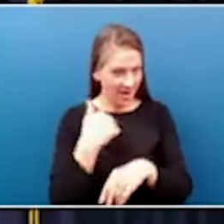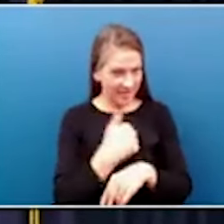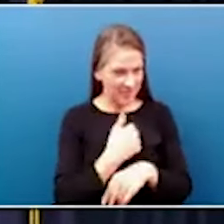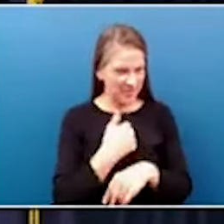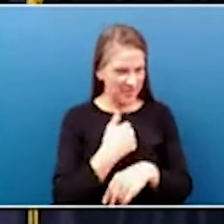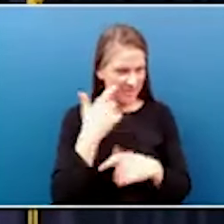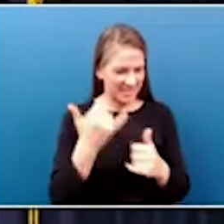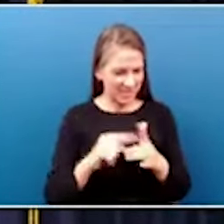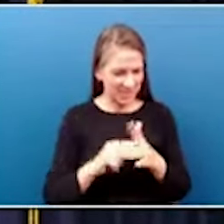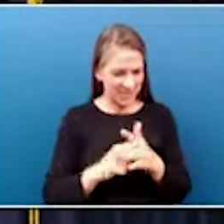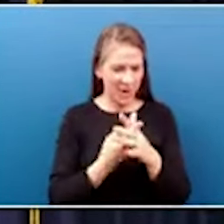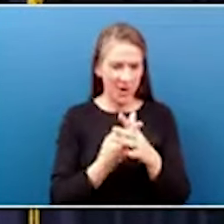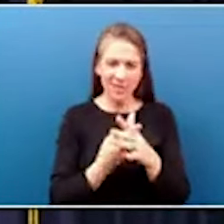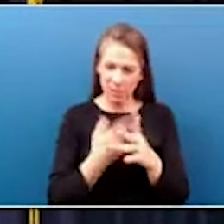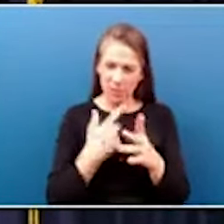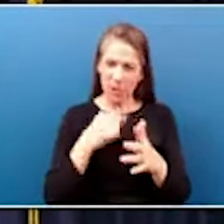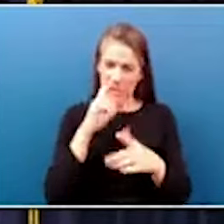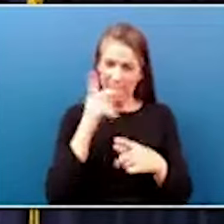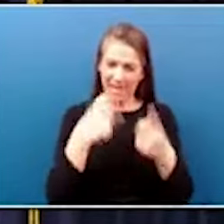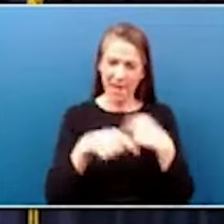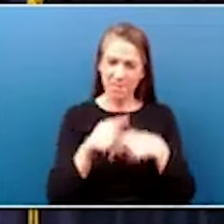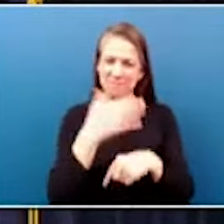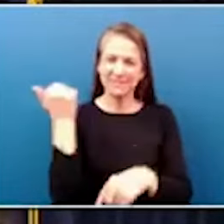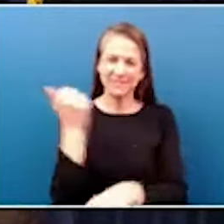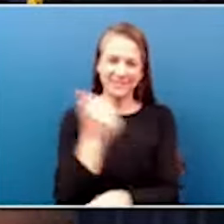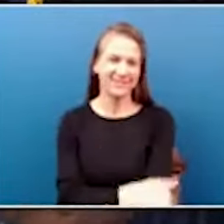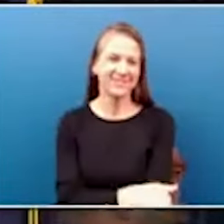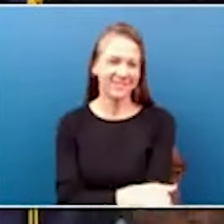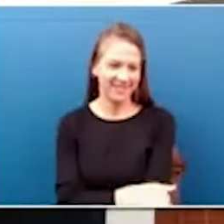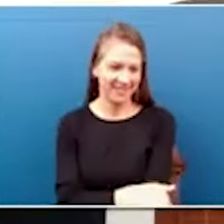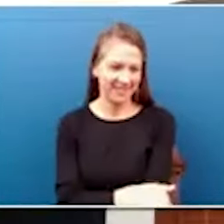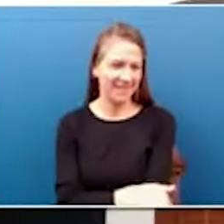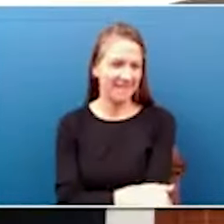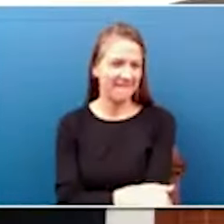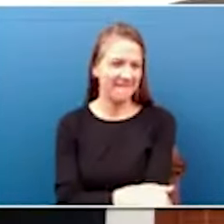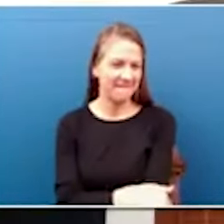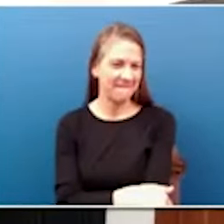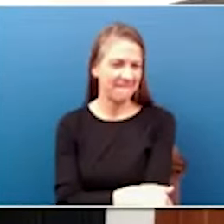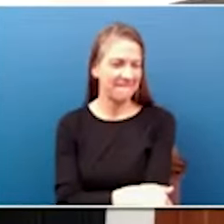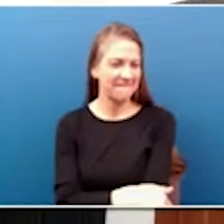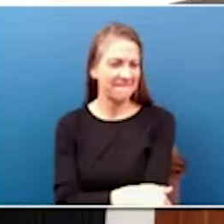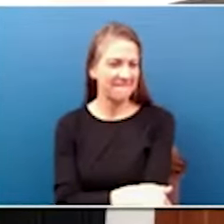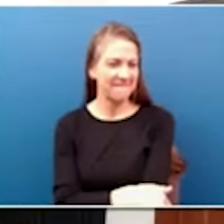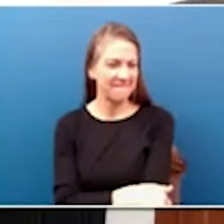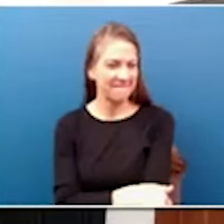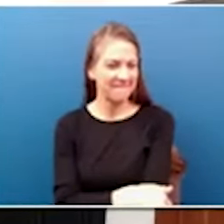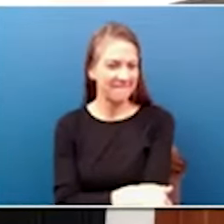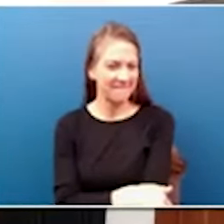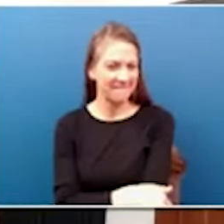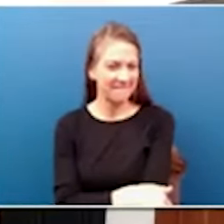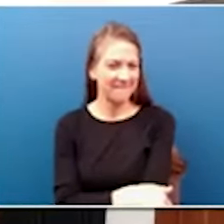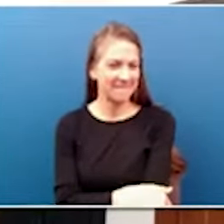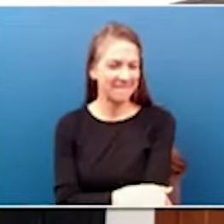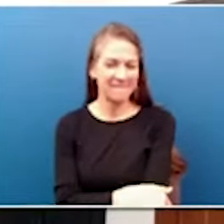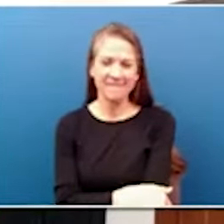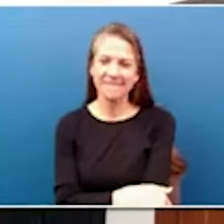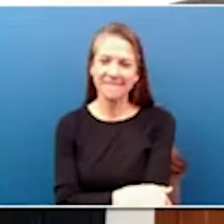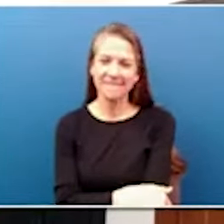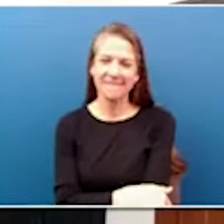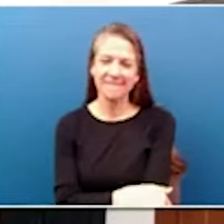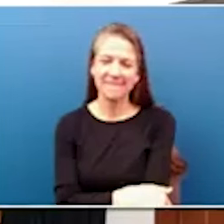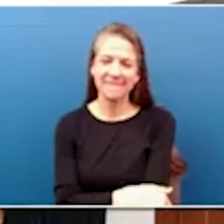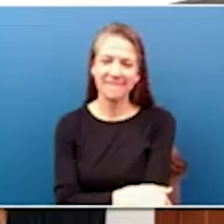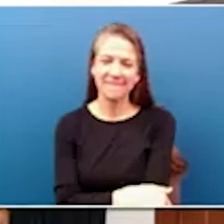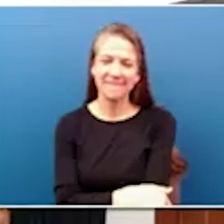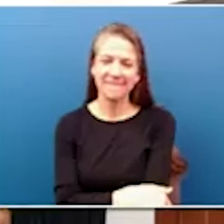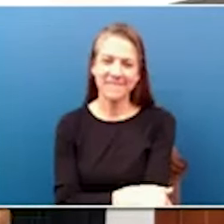and the best is yet to come. All right. Thank you all very much. Congratulations. All right. Enjoy the rest of your day at